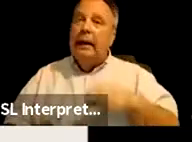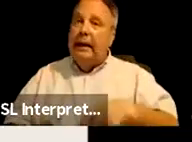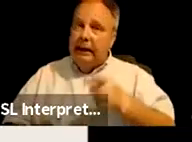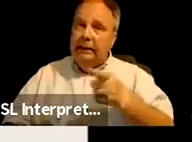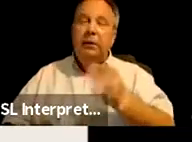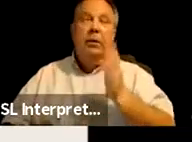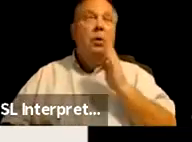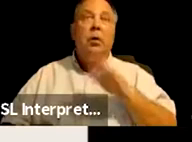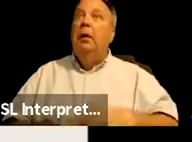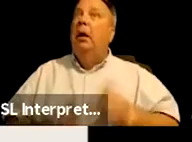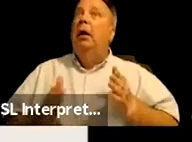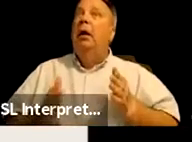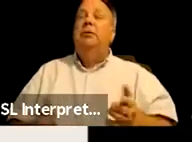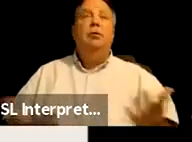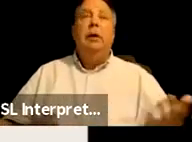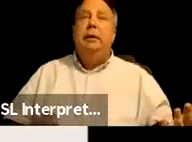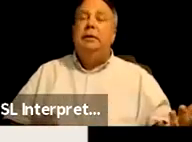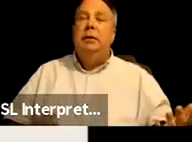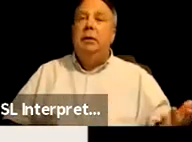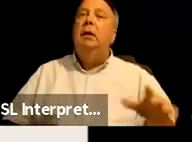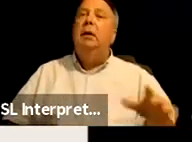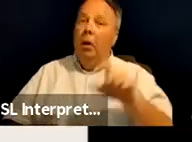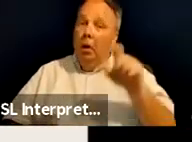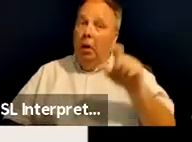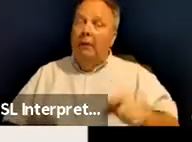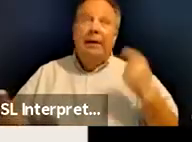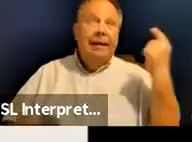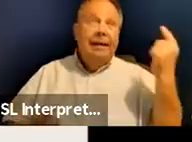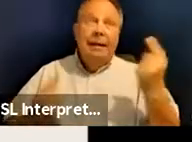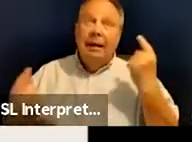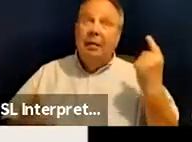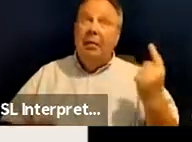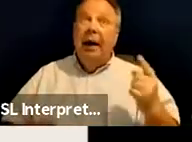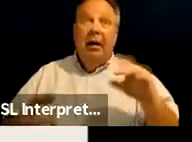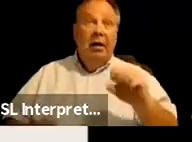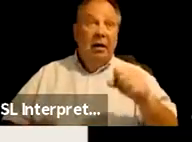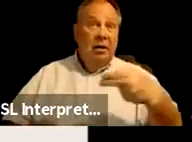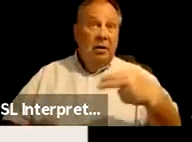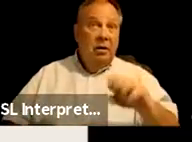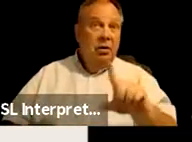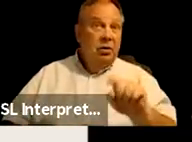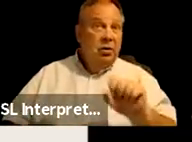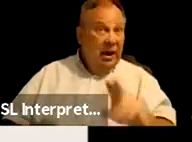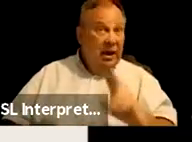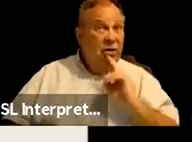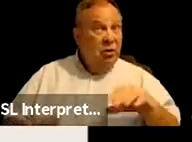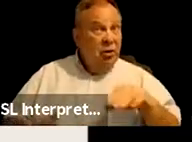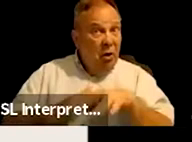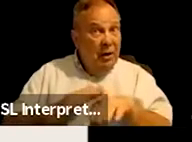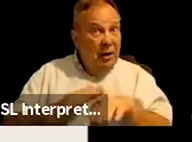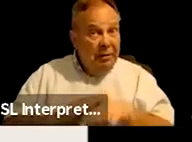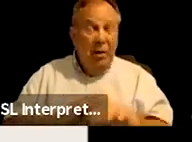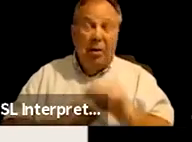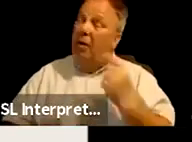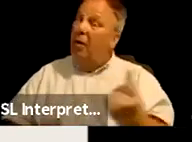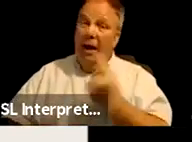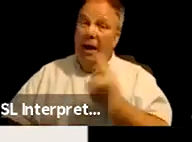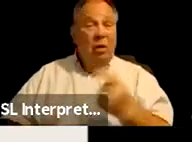end up on streets because we also have to think about whether or not shelters are accessible and they're not always accessible.